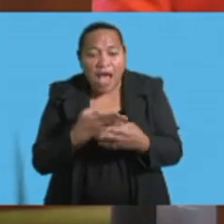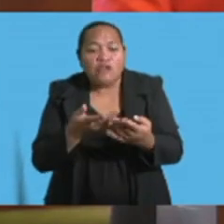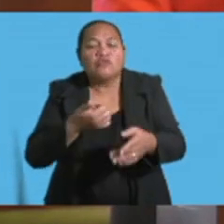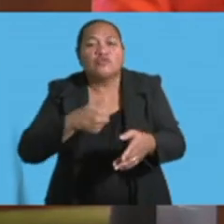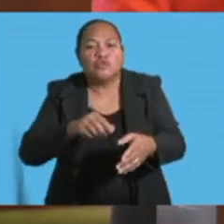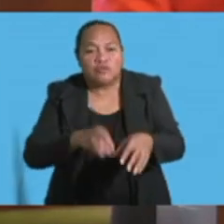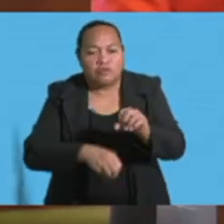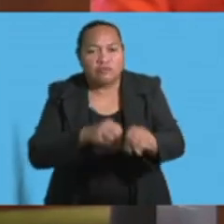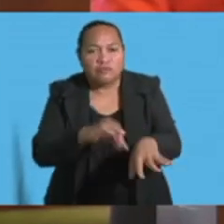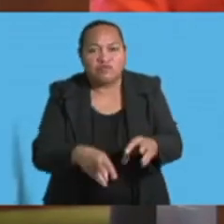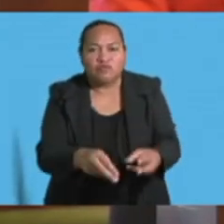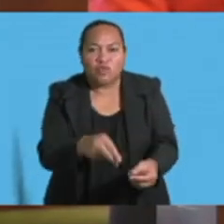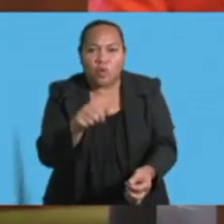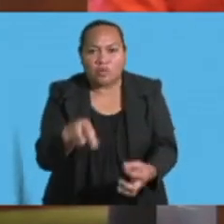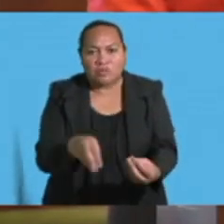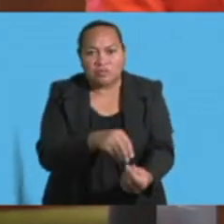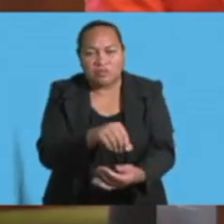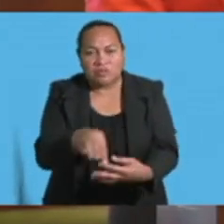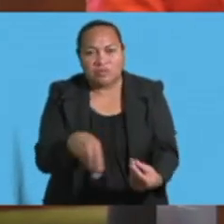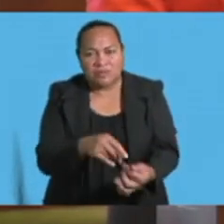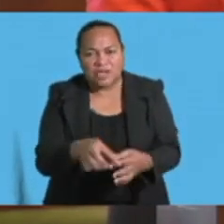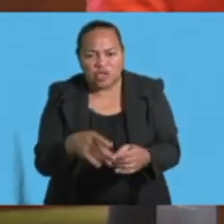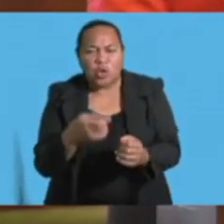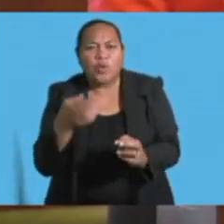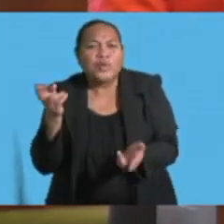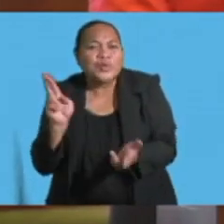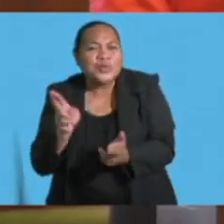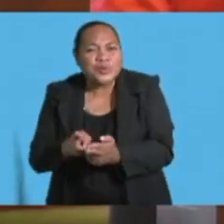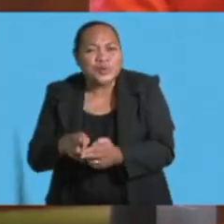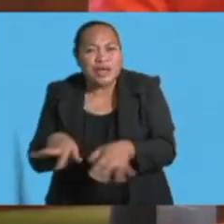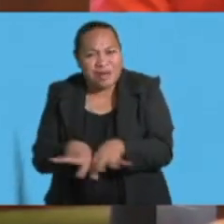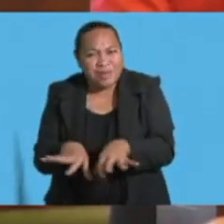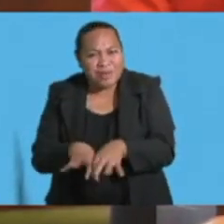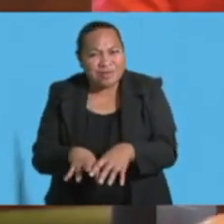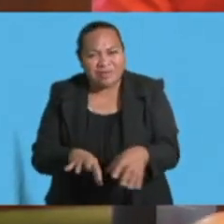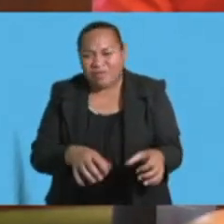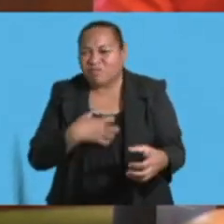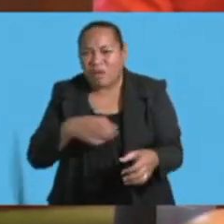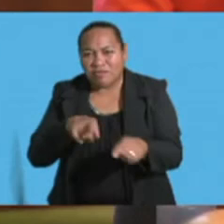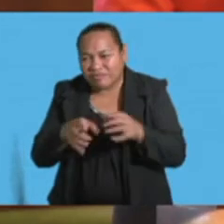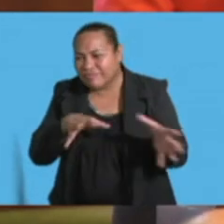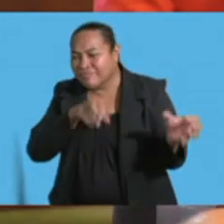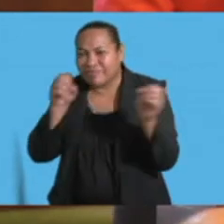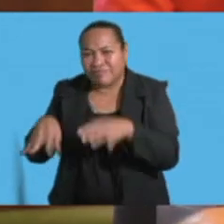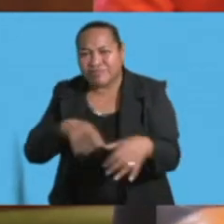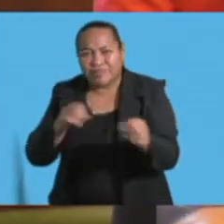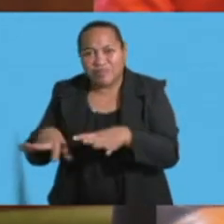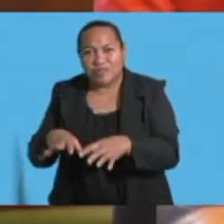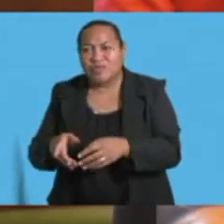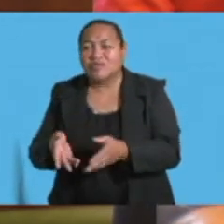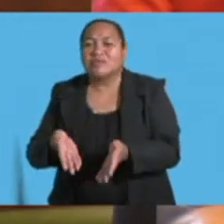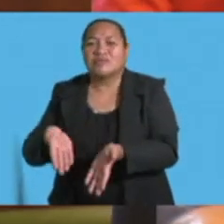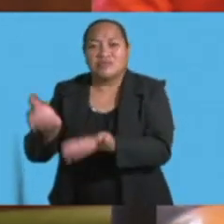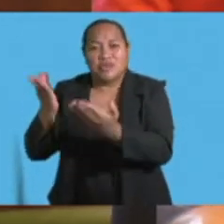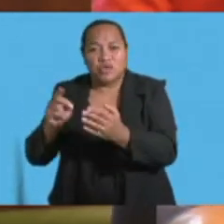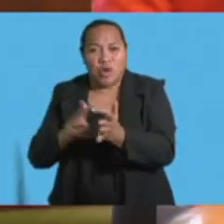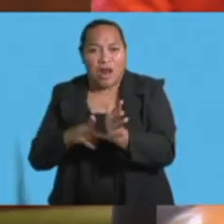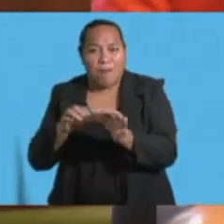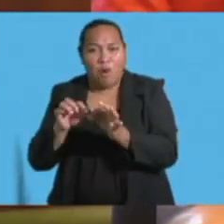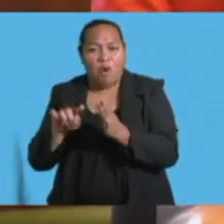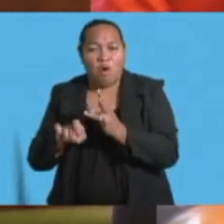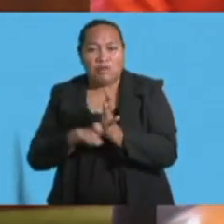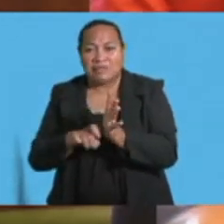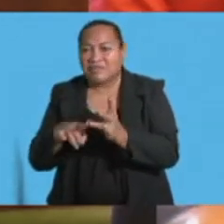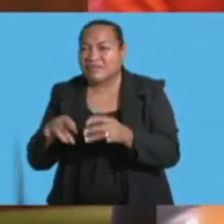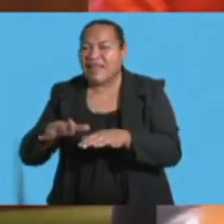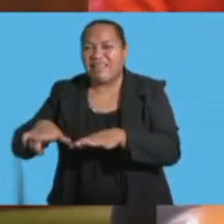practice will also reduce the amount of garbage that would generally end up in our landfill, which in turn increases the lifespan of the landfill